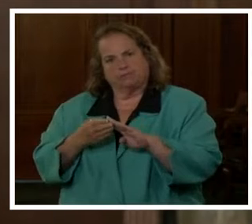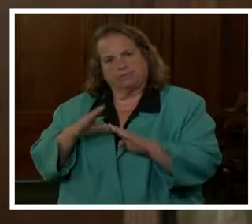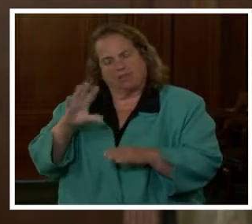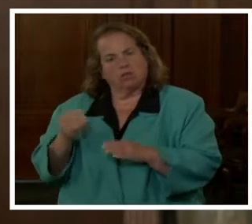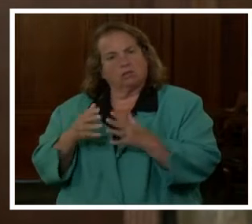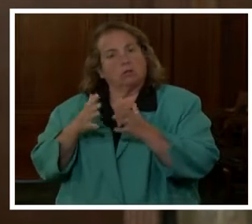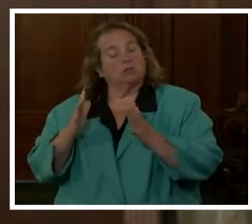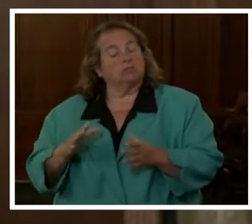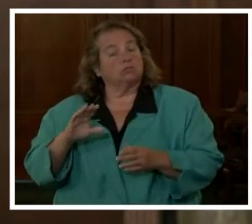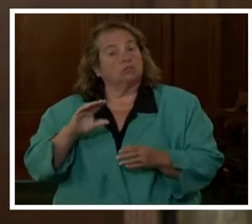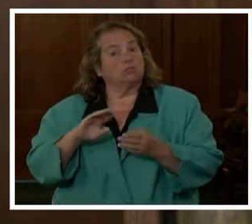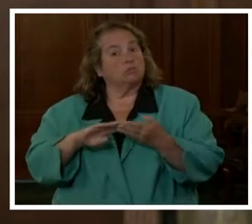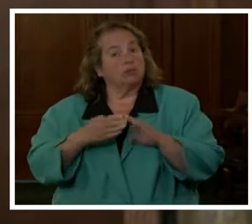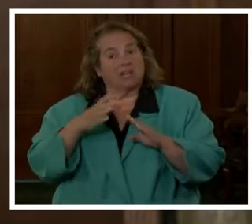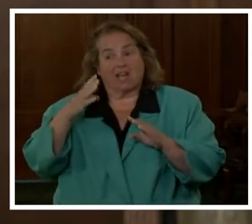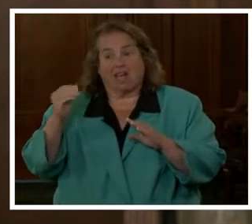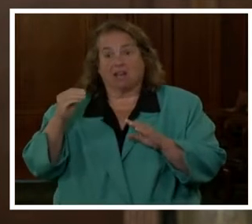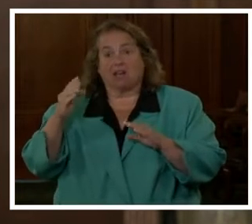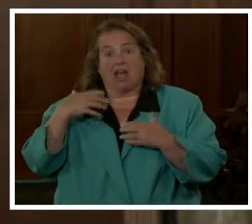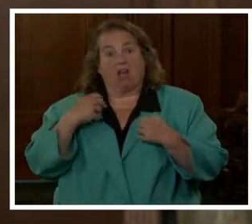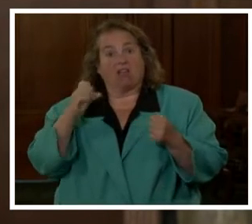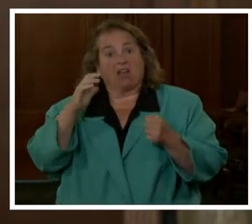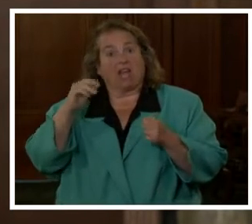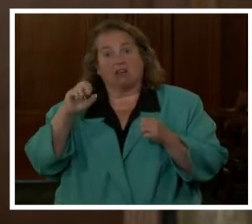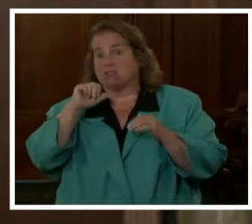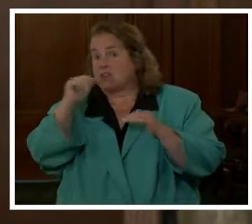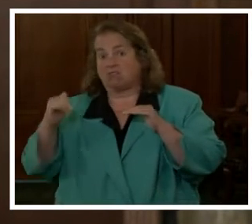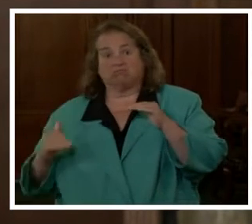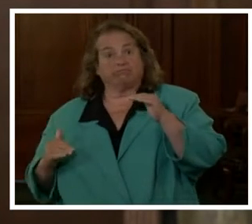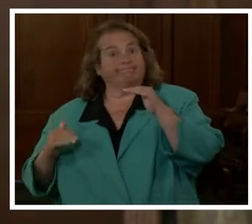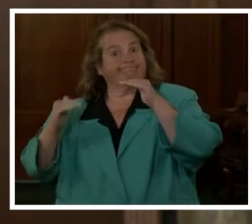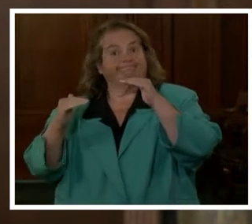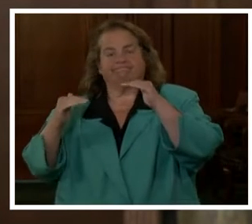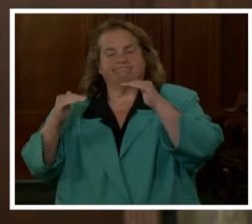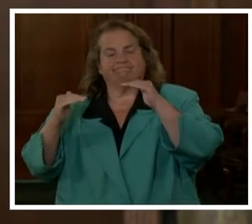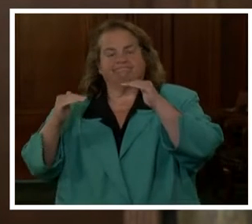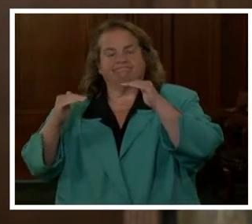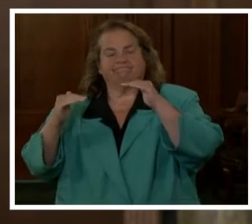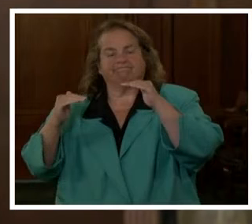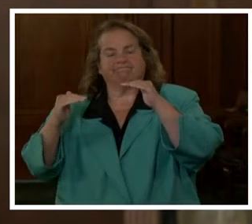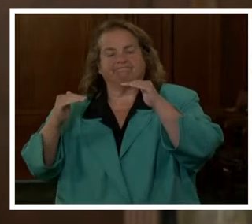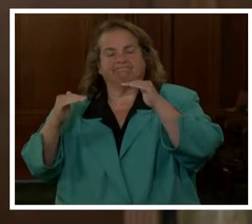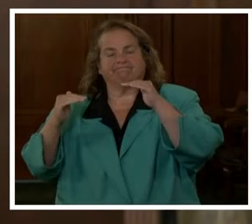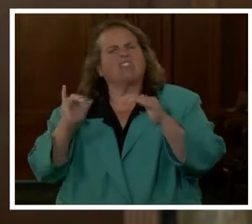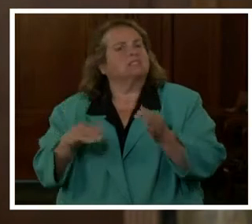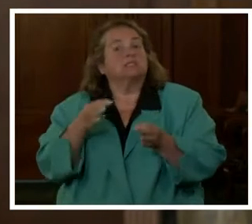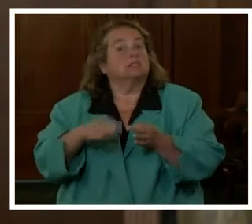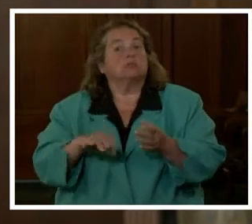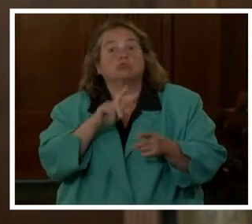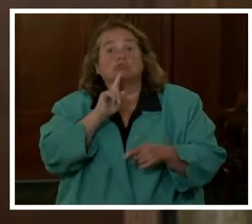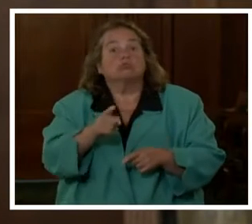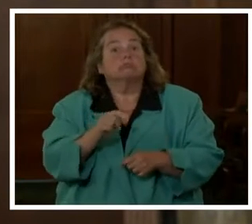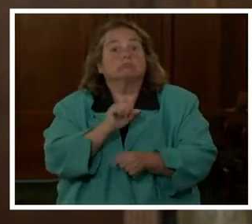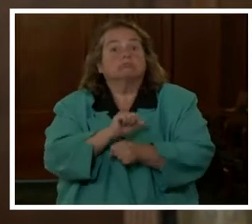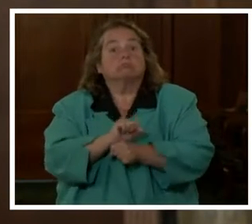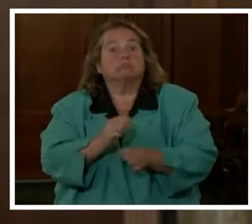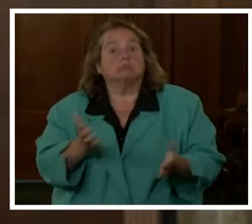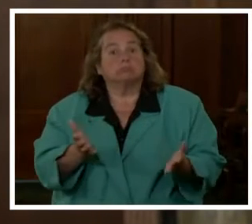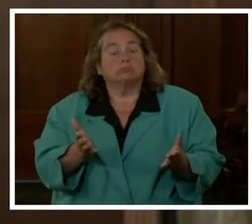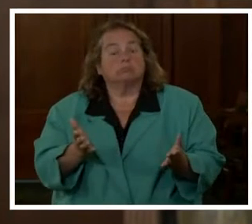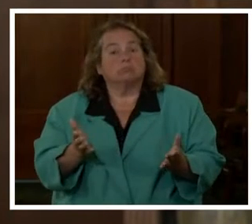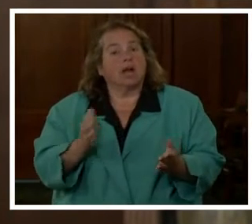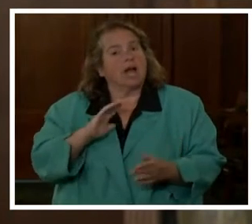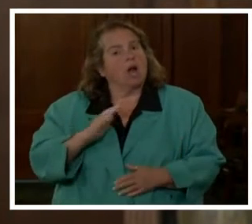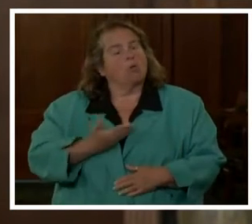Inequality in health care results in death, pure and simple. In our justice system, our symbol Lady